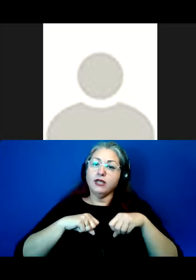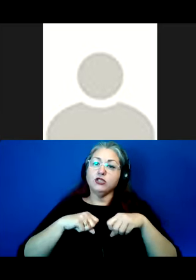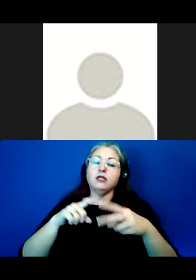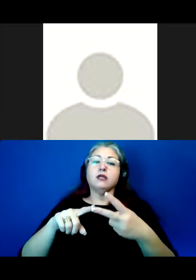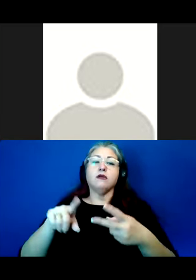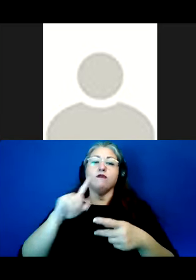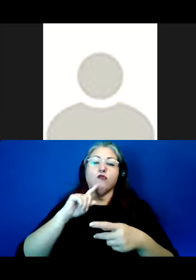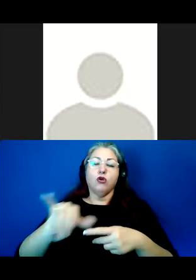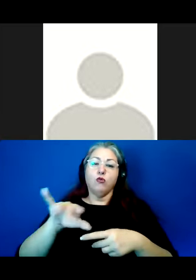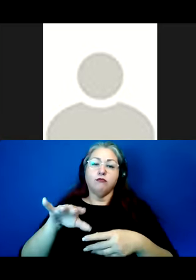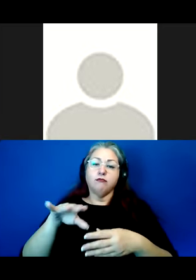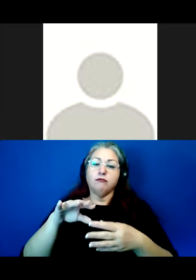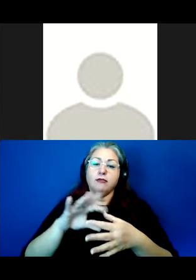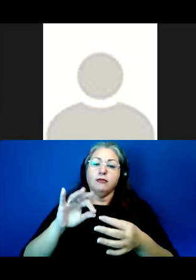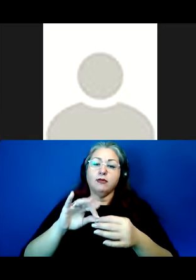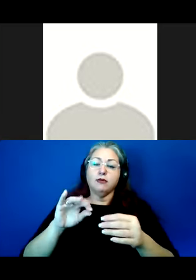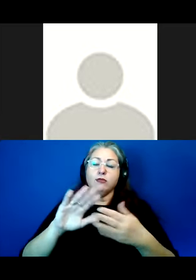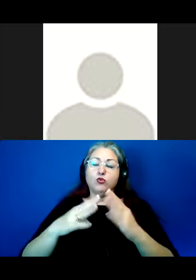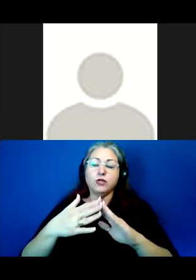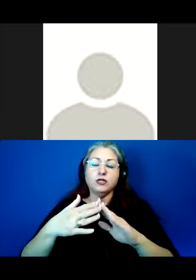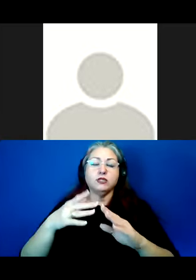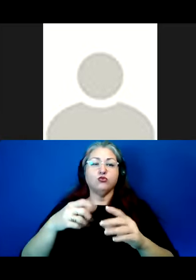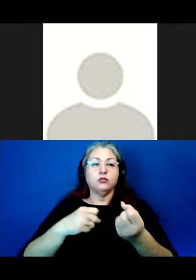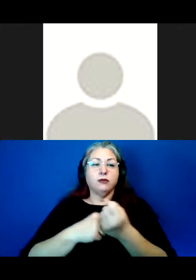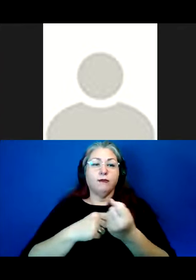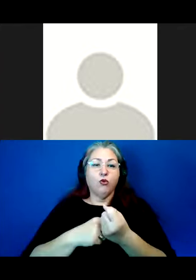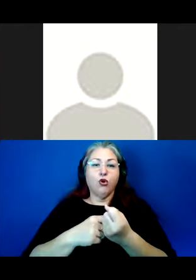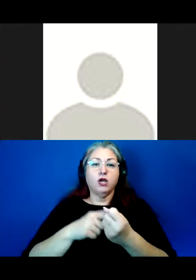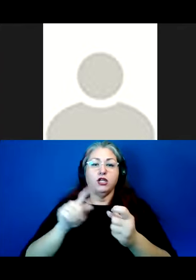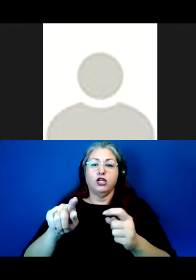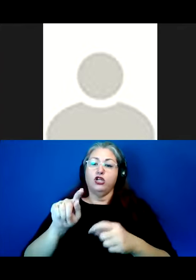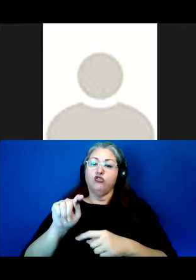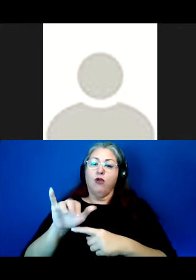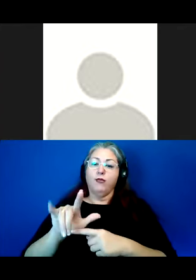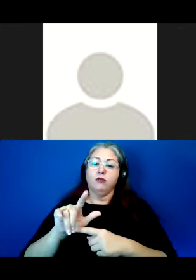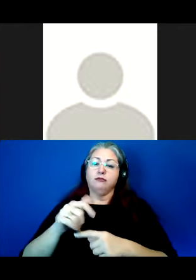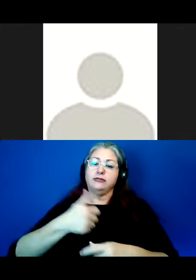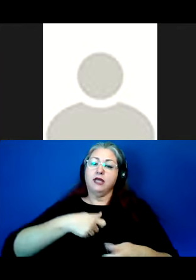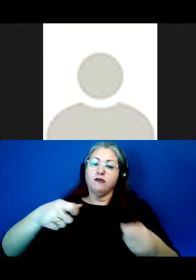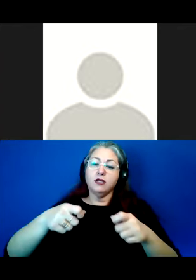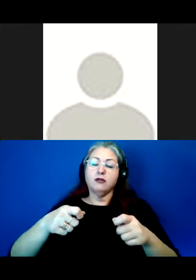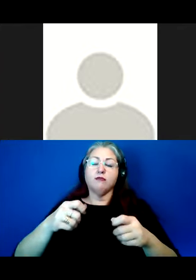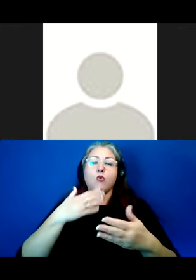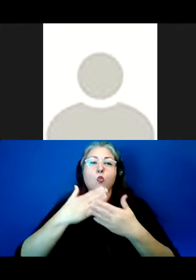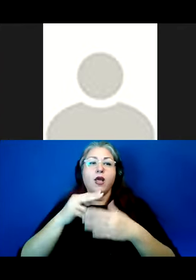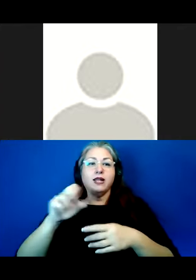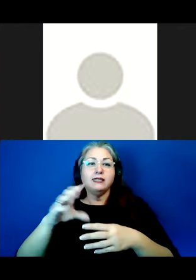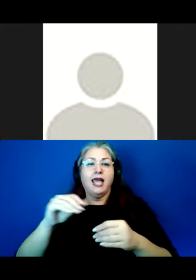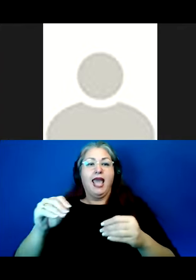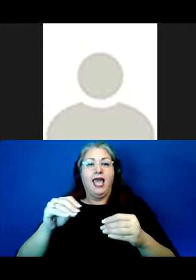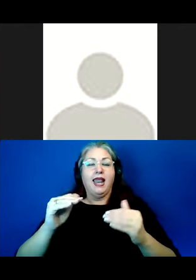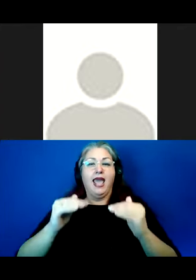American language communities in ways that support tribal sovereignty, promote wellness, and advance decolonization.